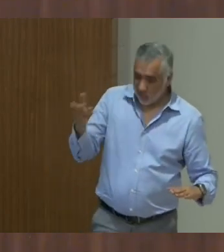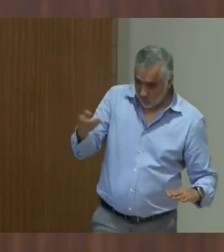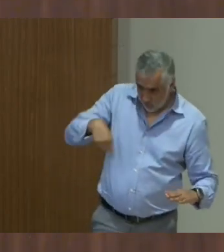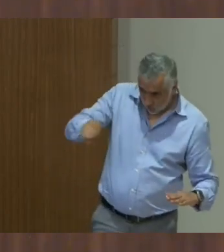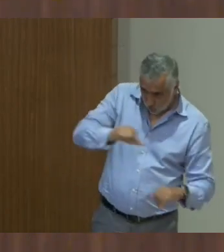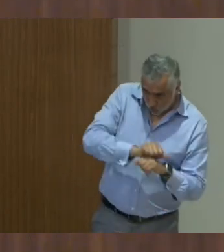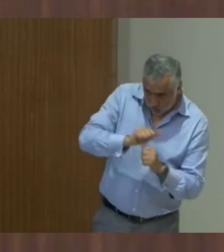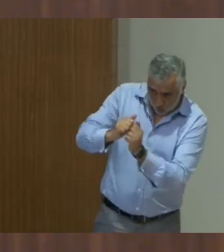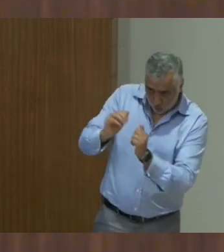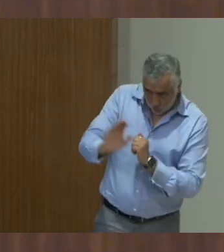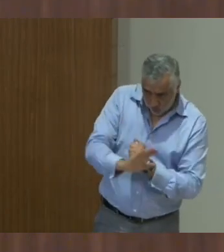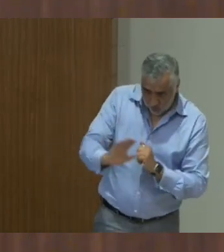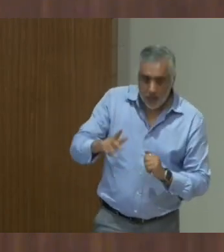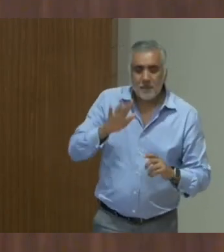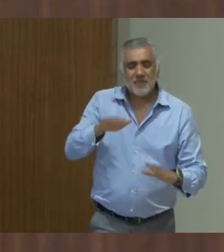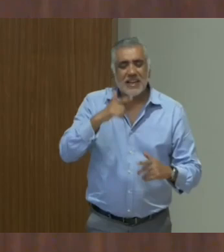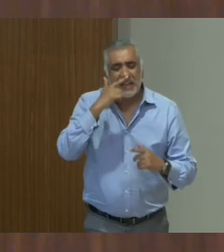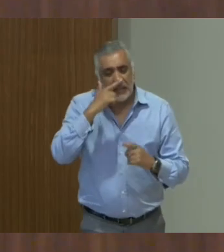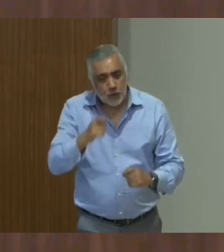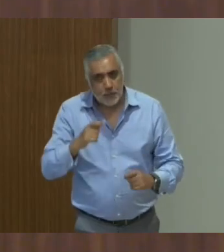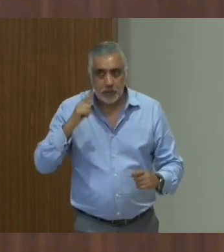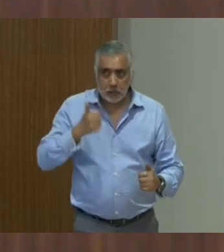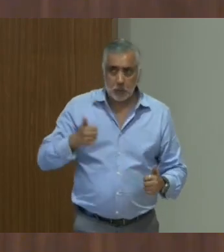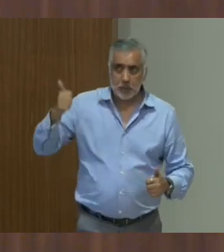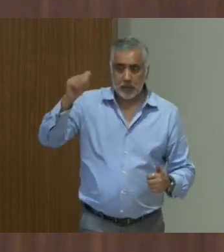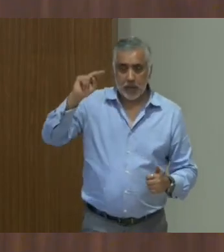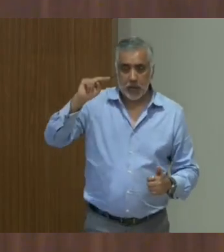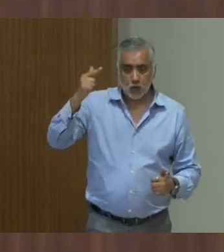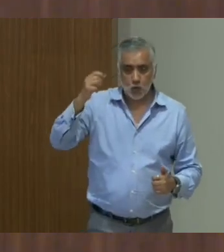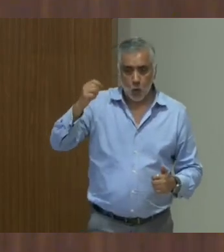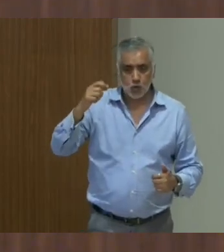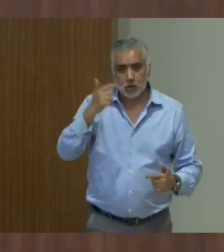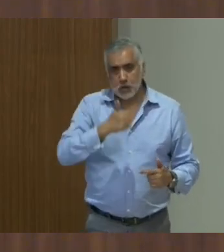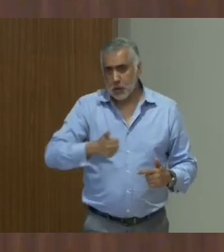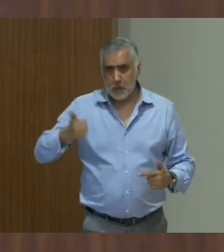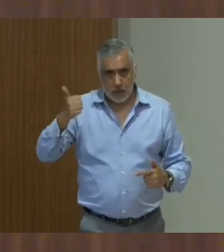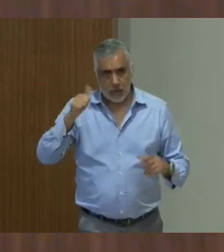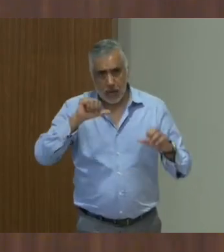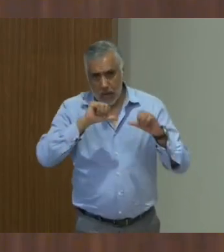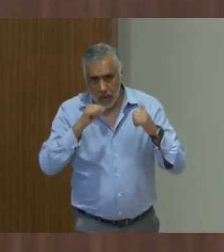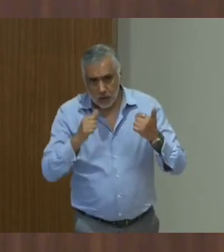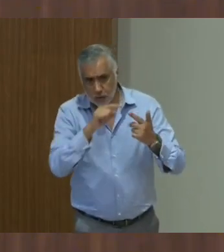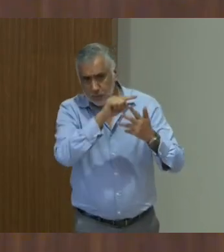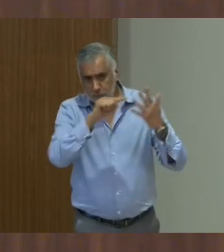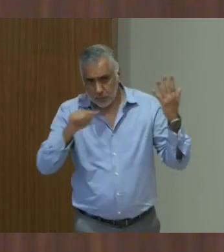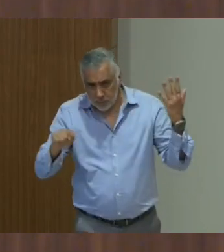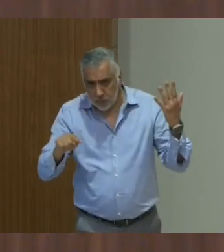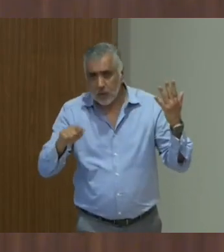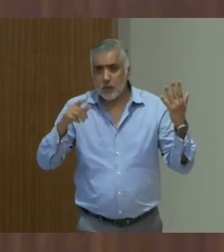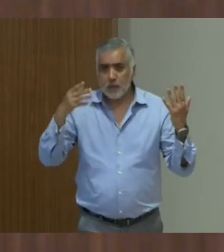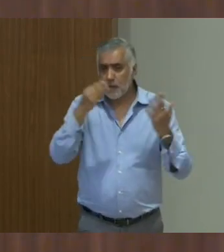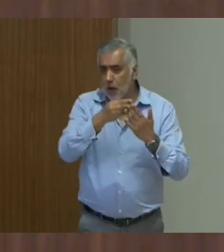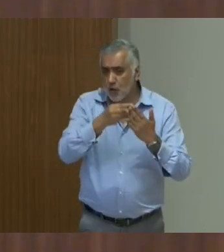Now, this is very interesting because all the big NGOs, big in terms of the people they serve, big in terms of financial